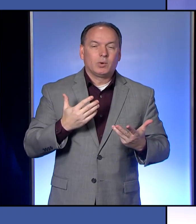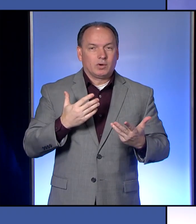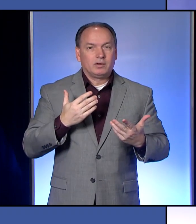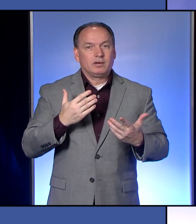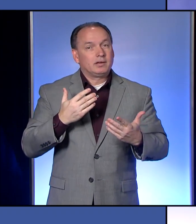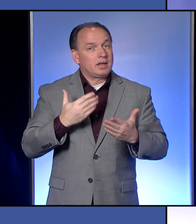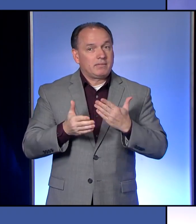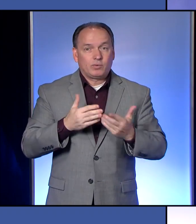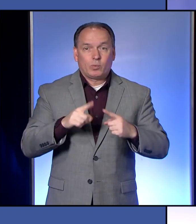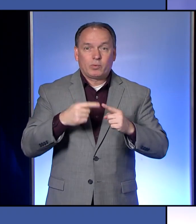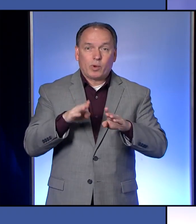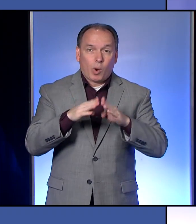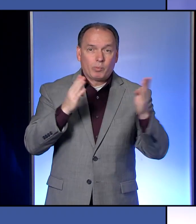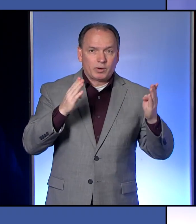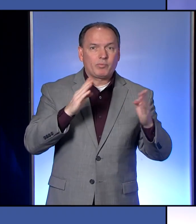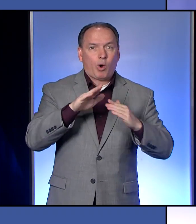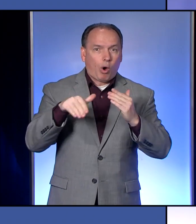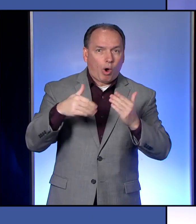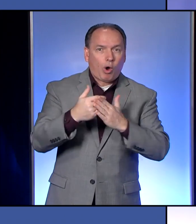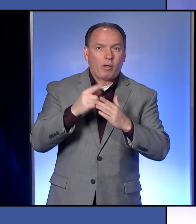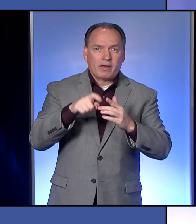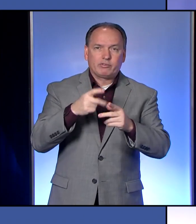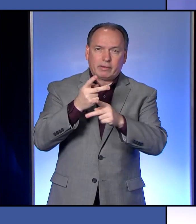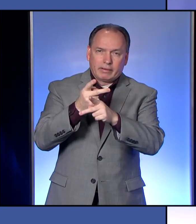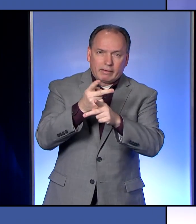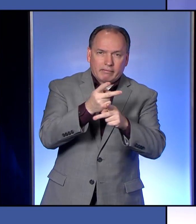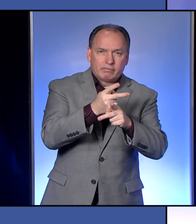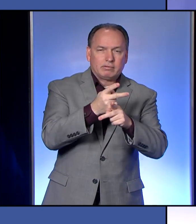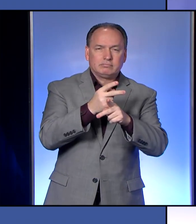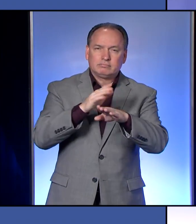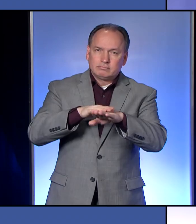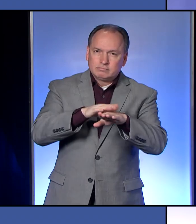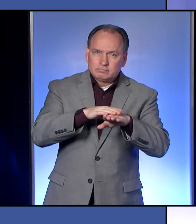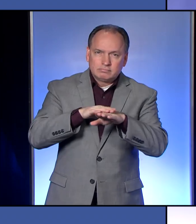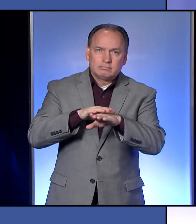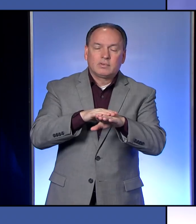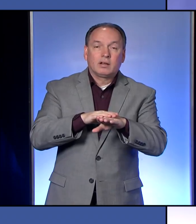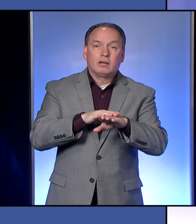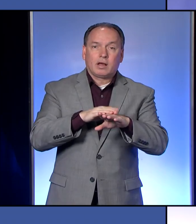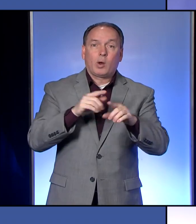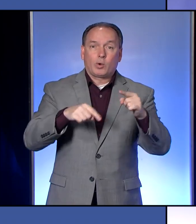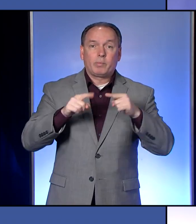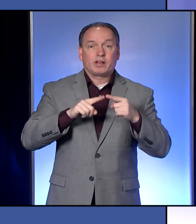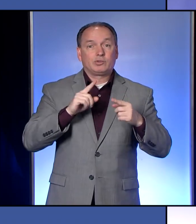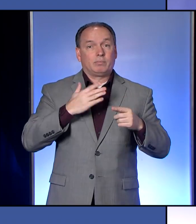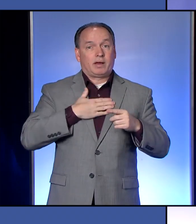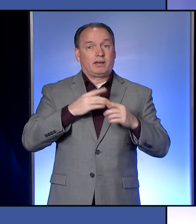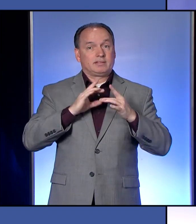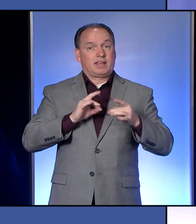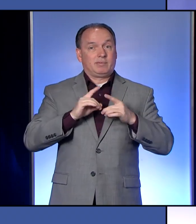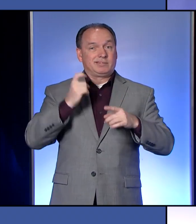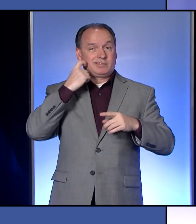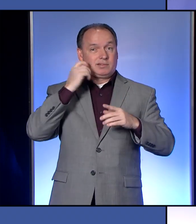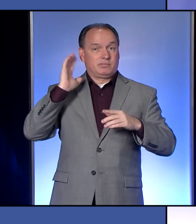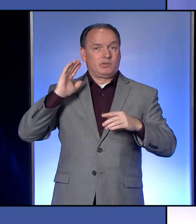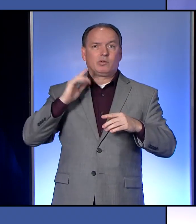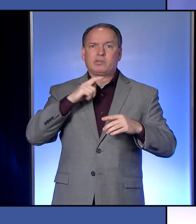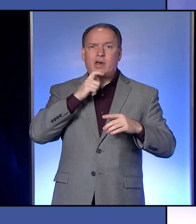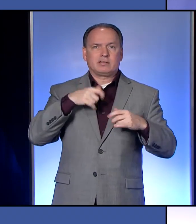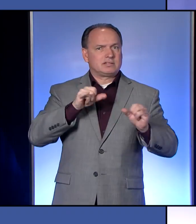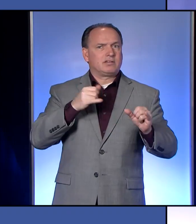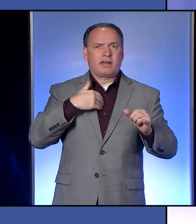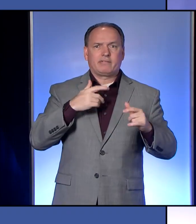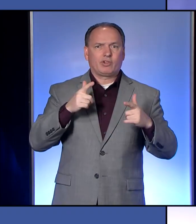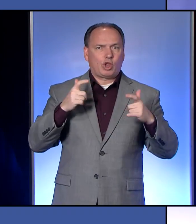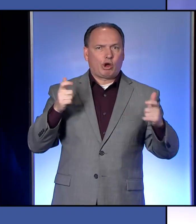once we open up, we all have to be very, very cautious. And you know, I'll go back to even some things I said, I don't think we're going to be having large gatherings